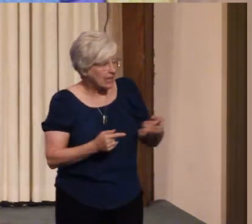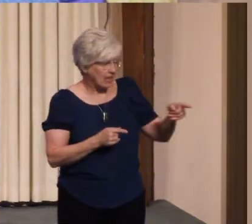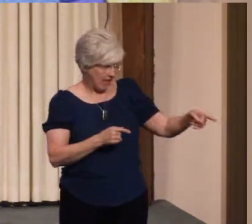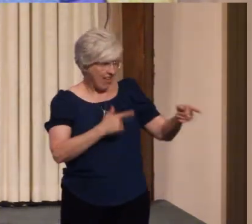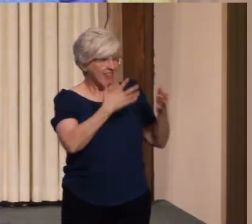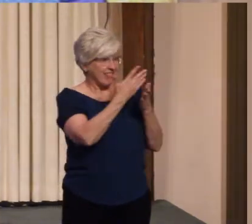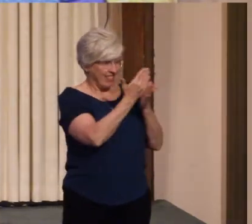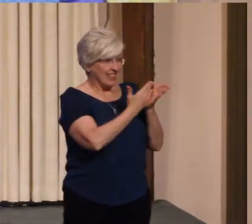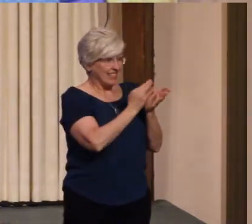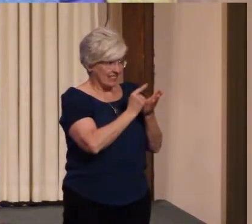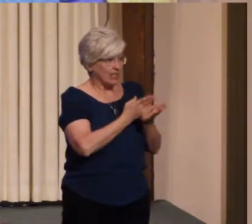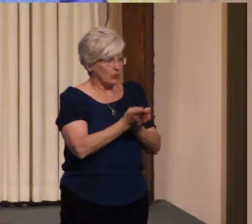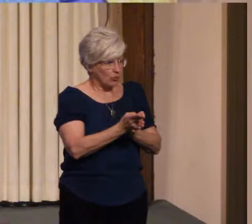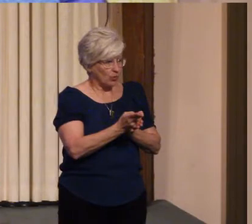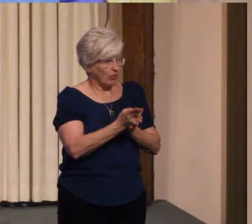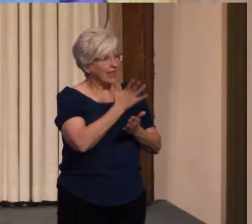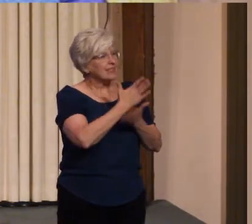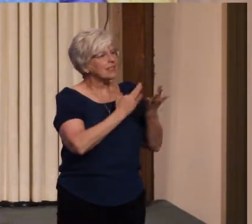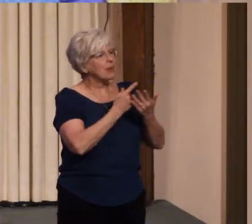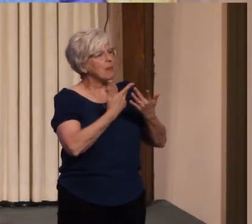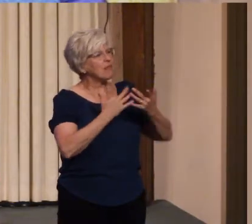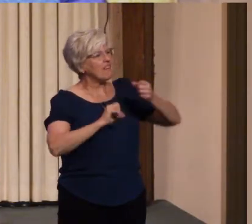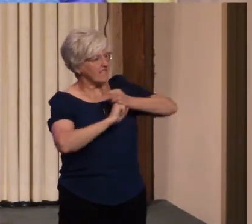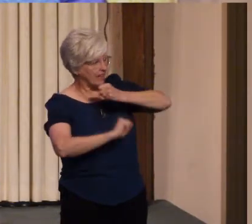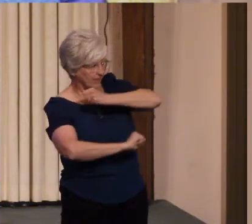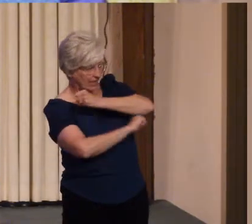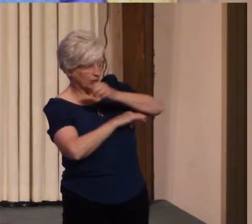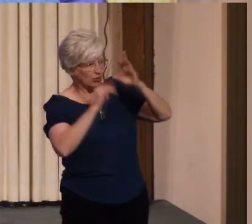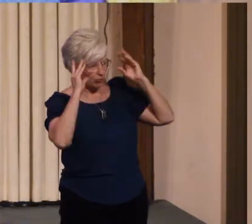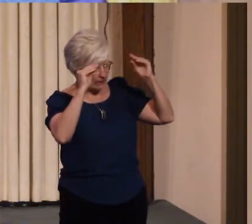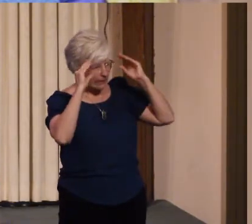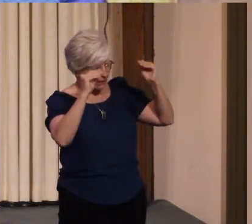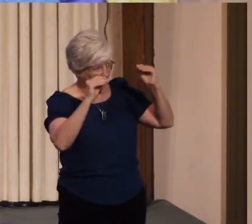teachings of unity and new thought